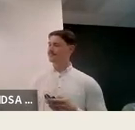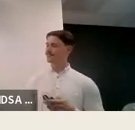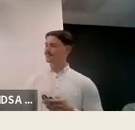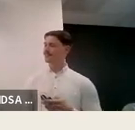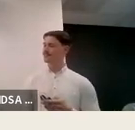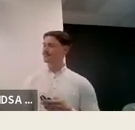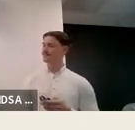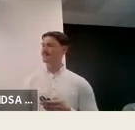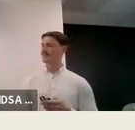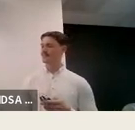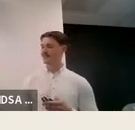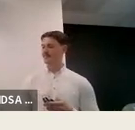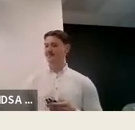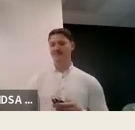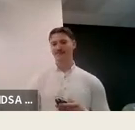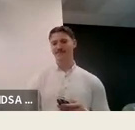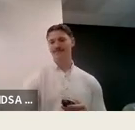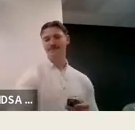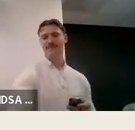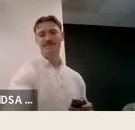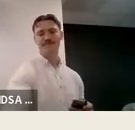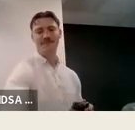see that intersectionality between us.